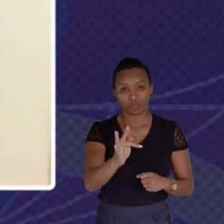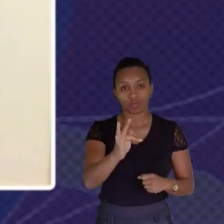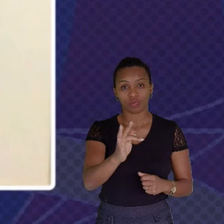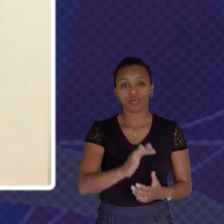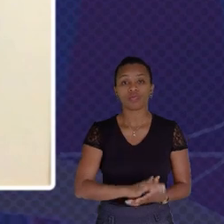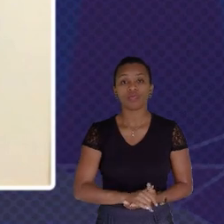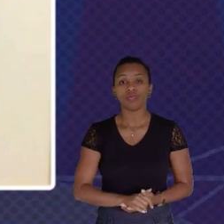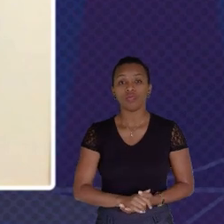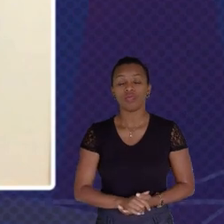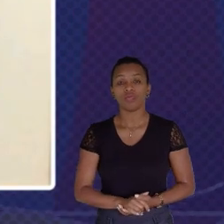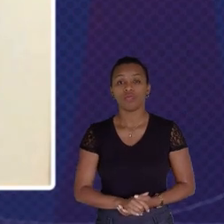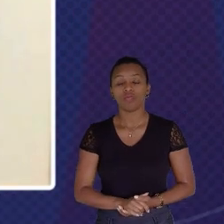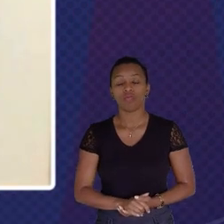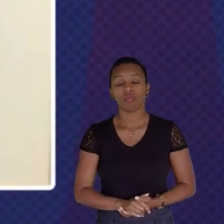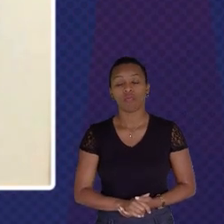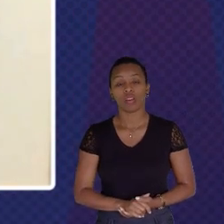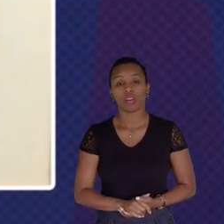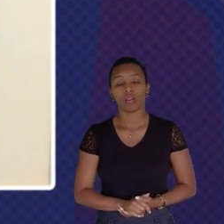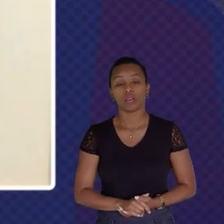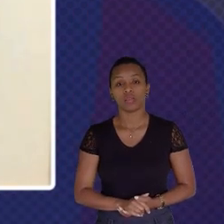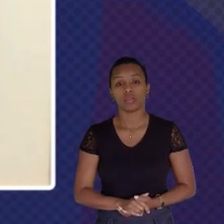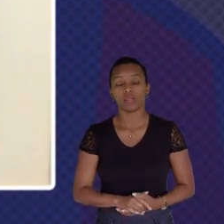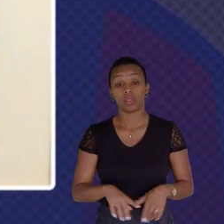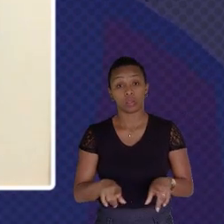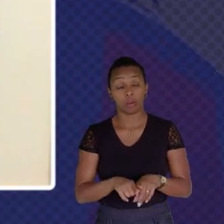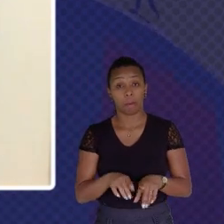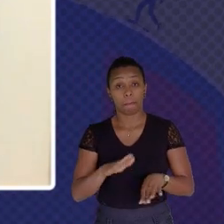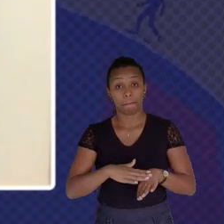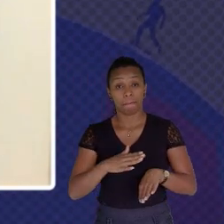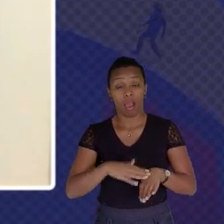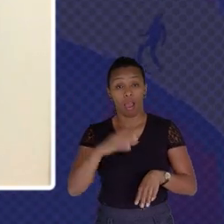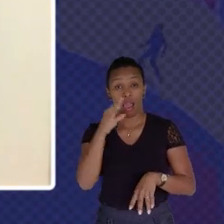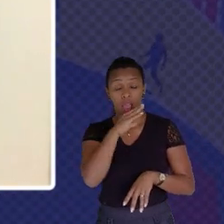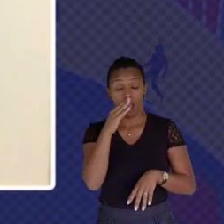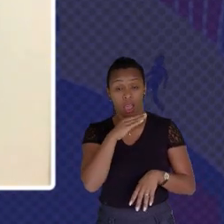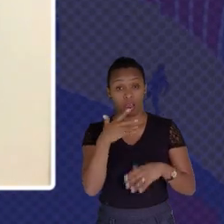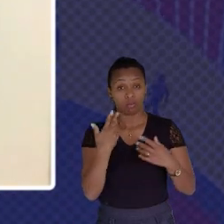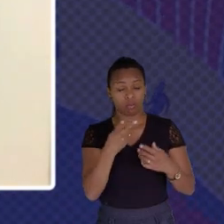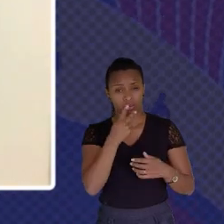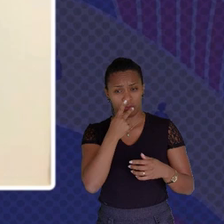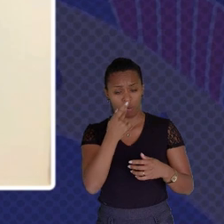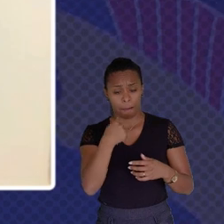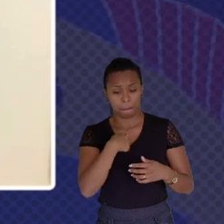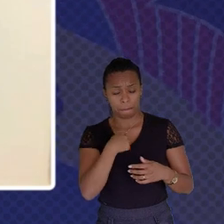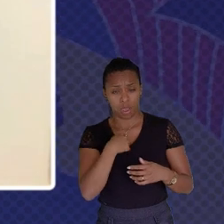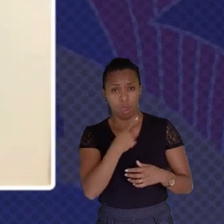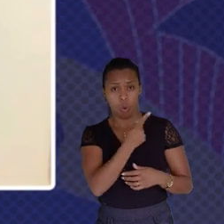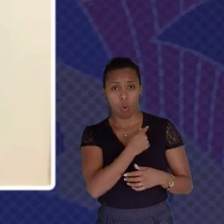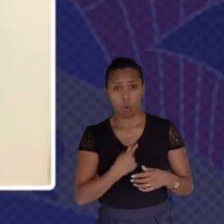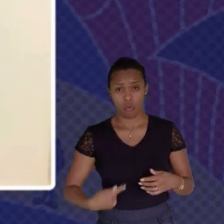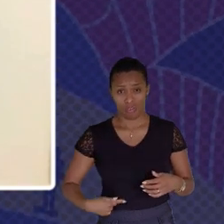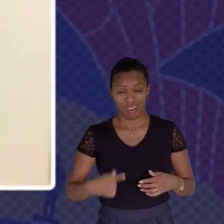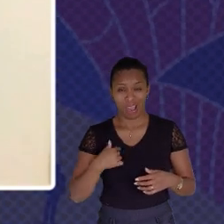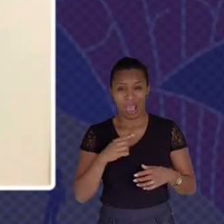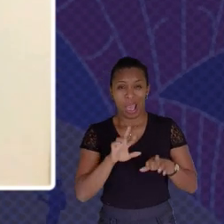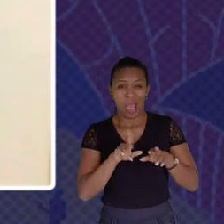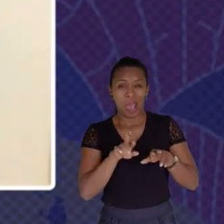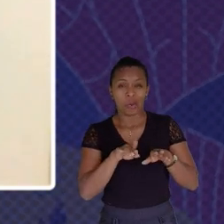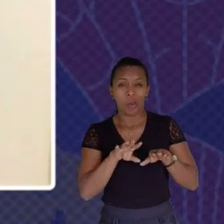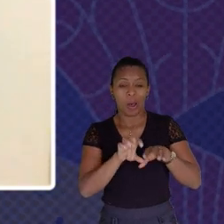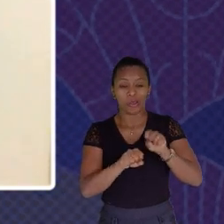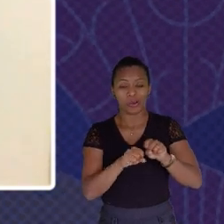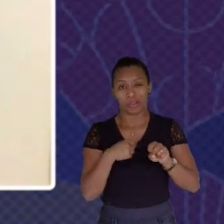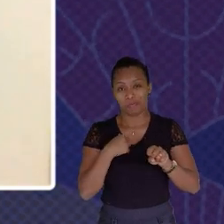Agile Nation When It Comes To My Government And What I Would Score Us I Would Say Five I Would Say Five